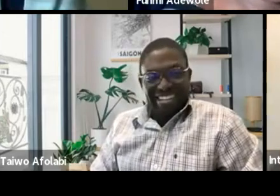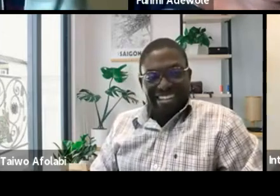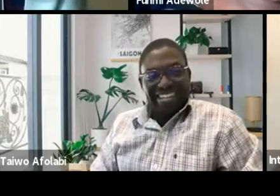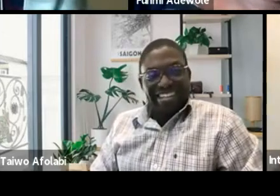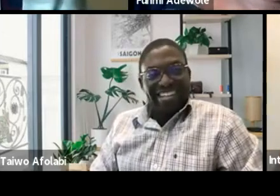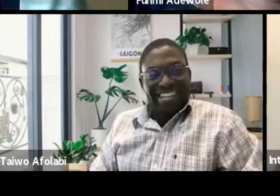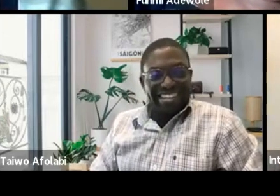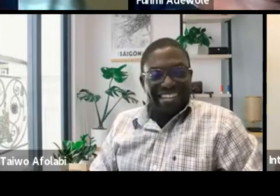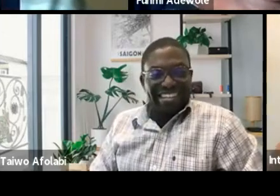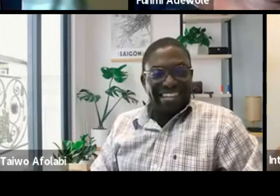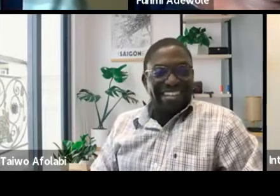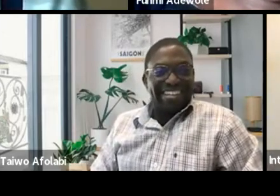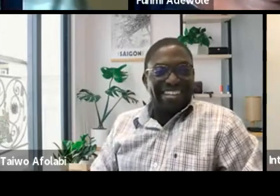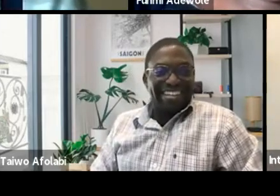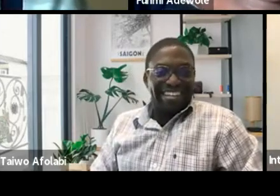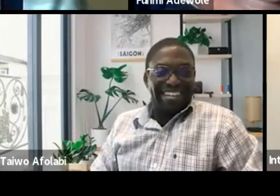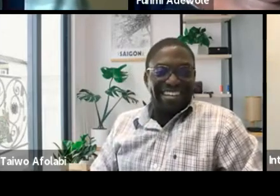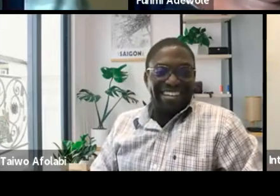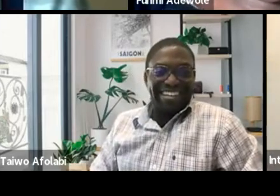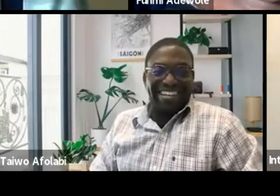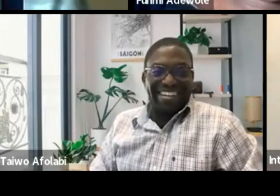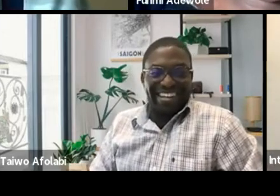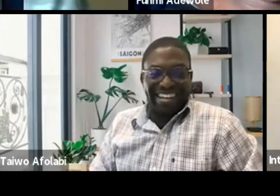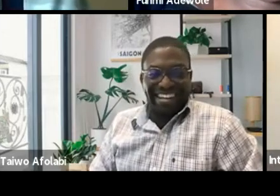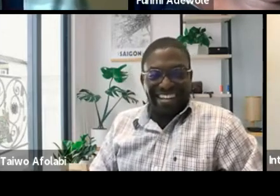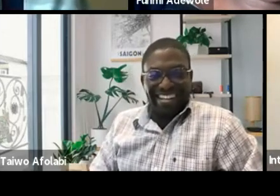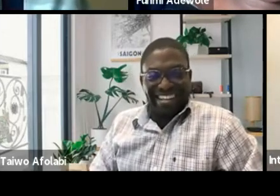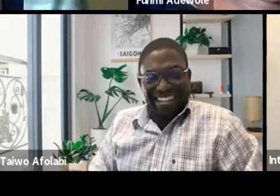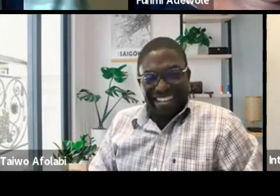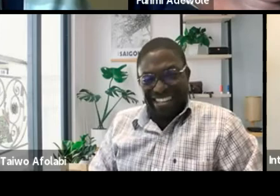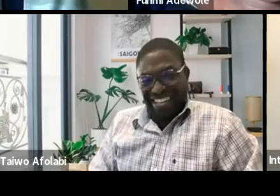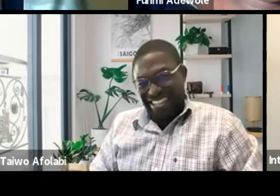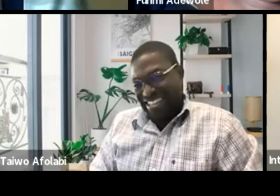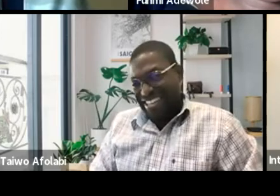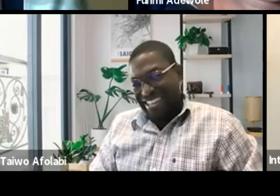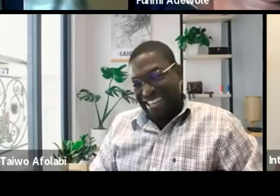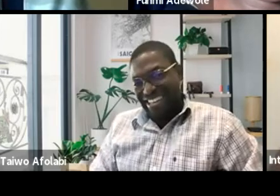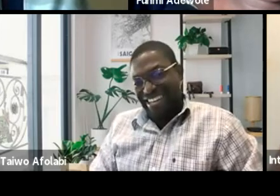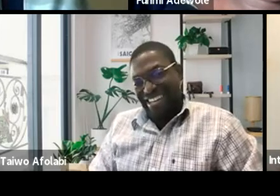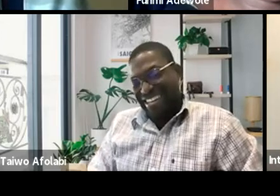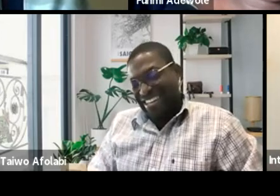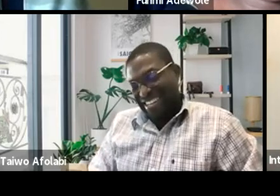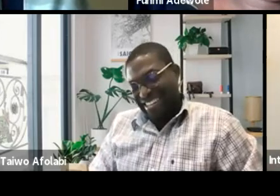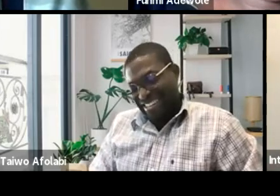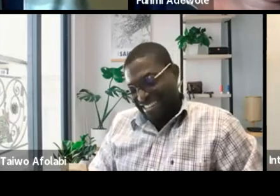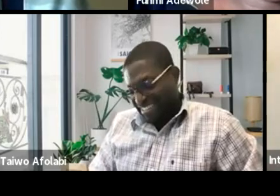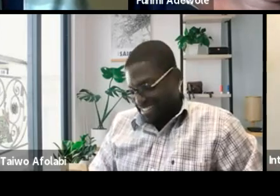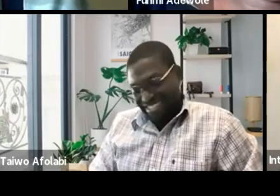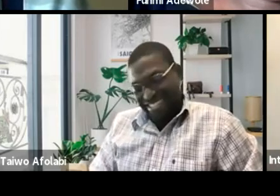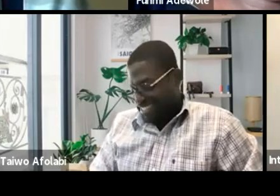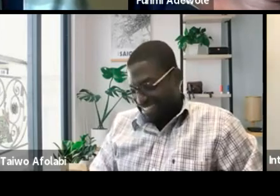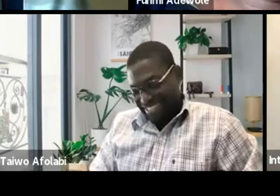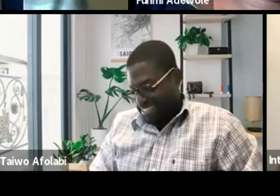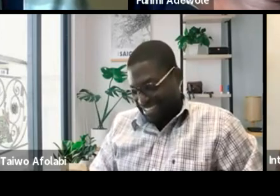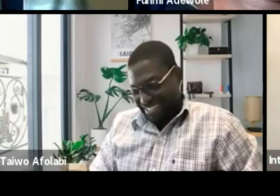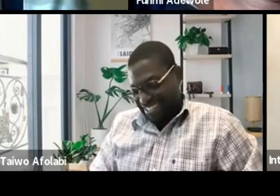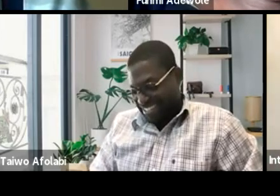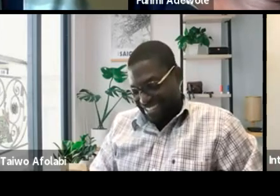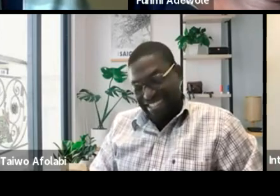which also happens to be the only city in Nigeria. So, yeah. So, I try